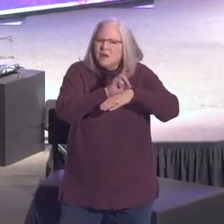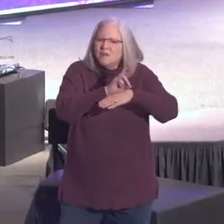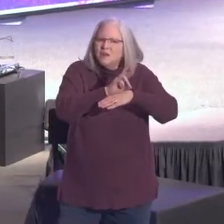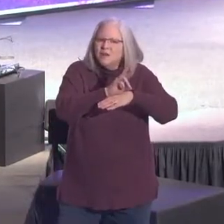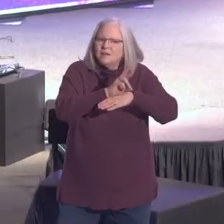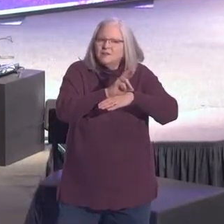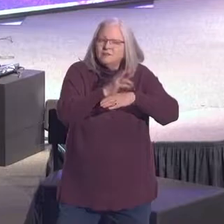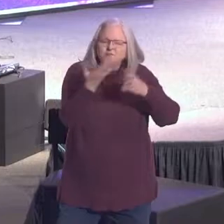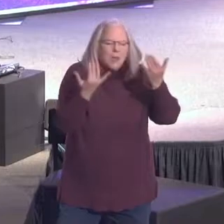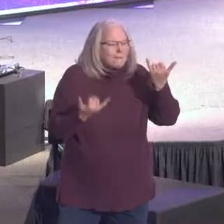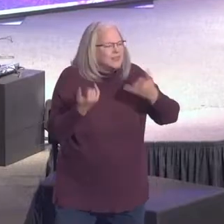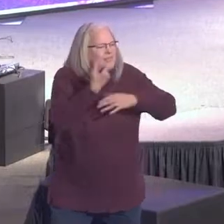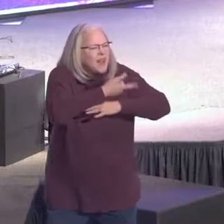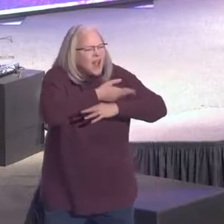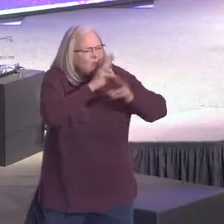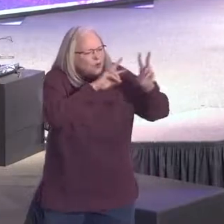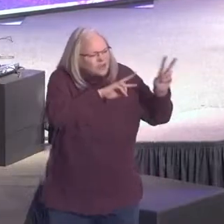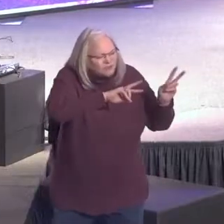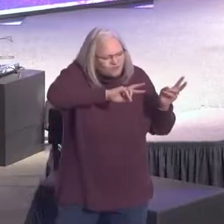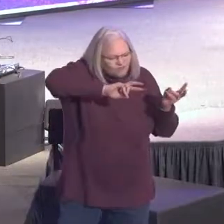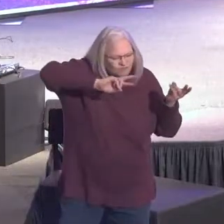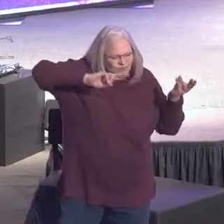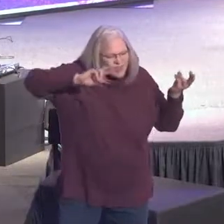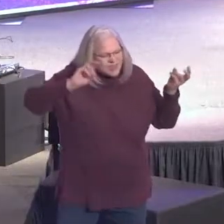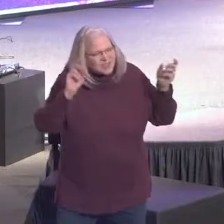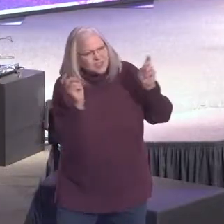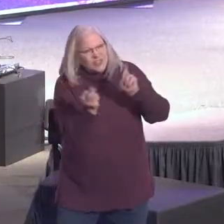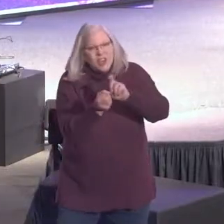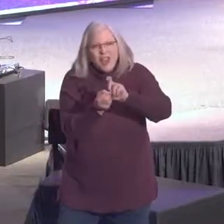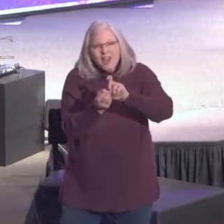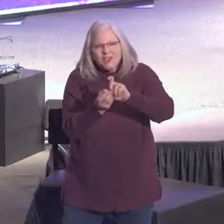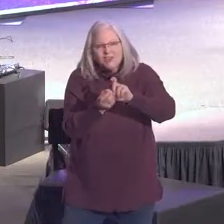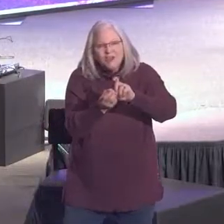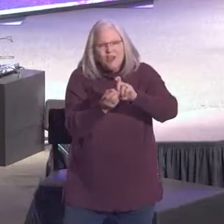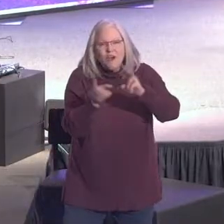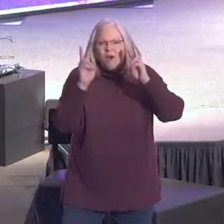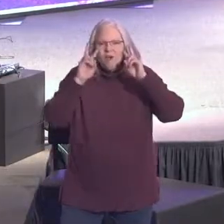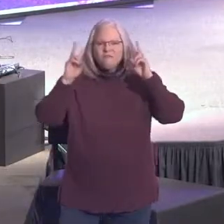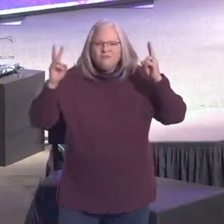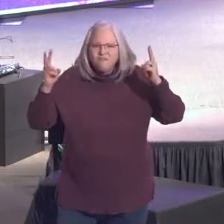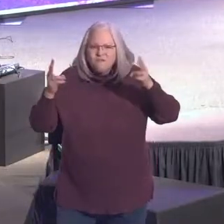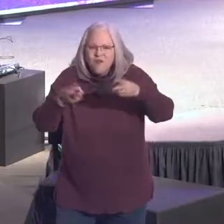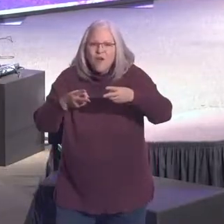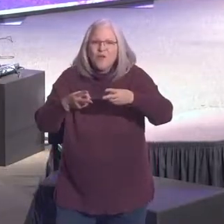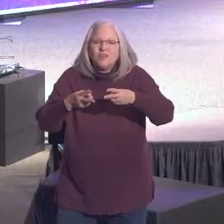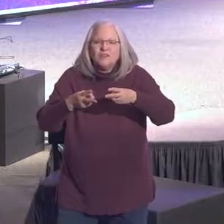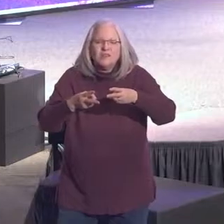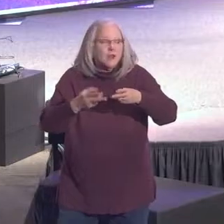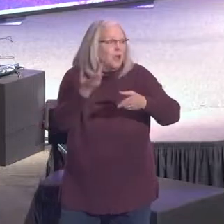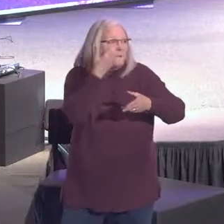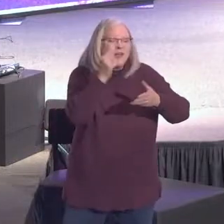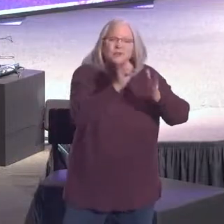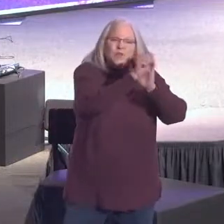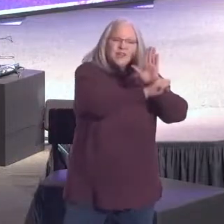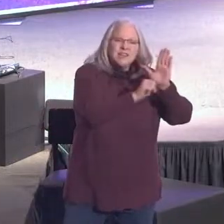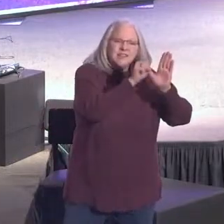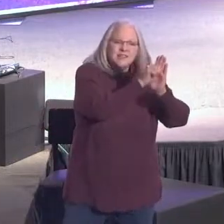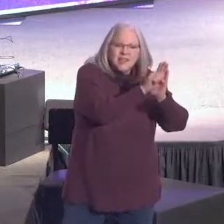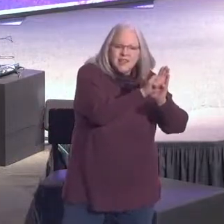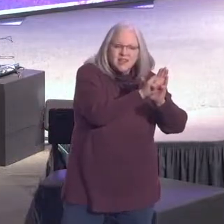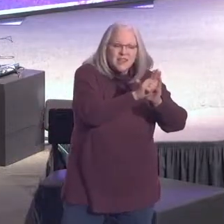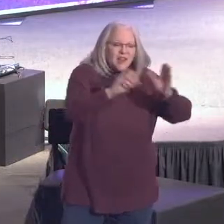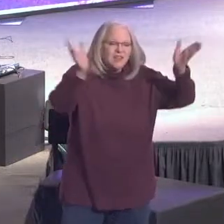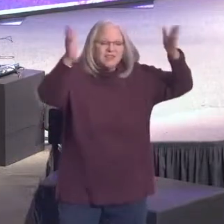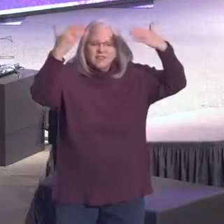Today, I want us to redirect. I want us to refocus. Are you ready for that today? Because we are coming into a season of celebration.